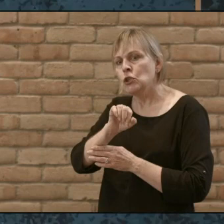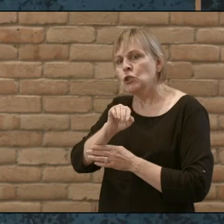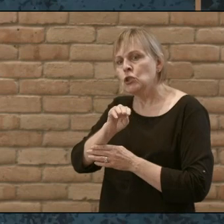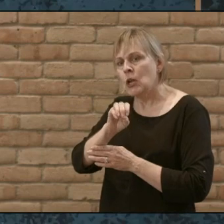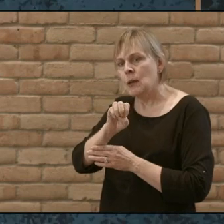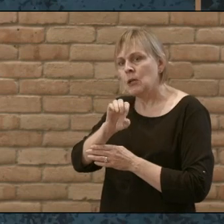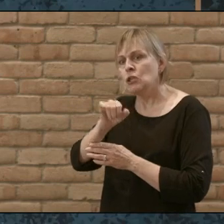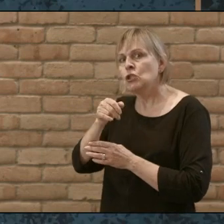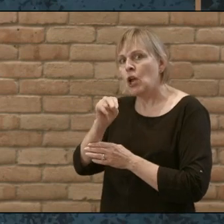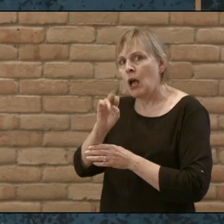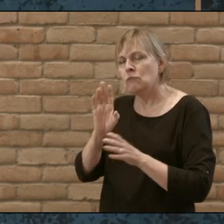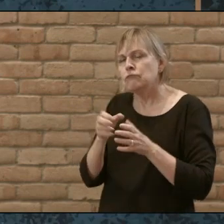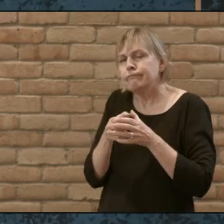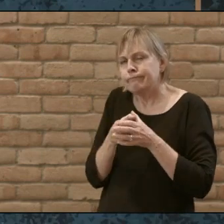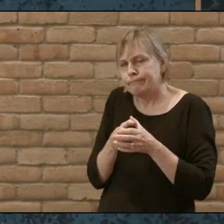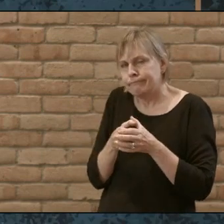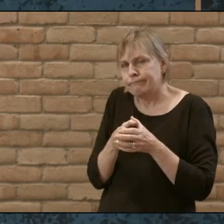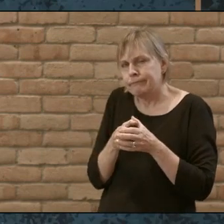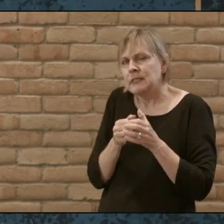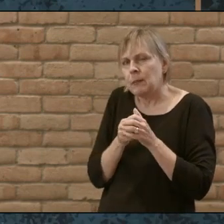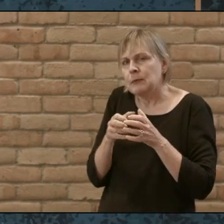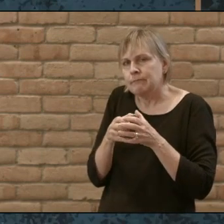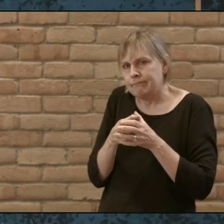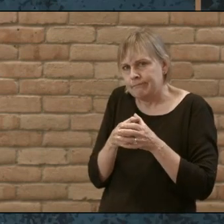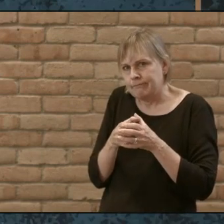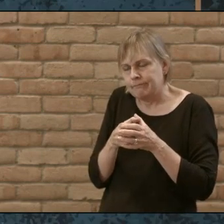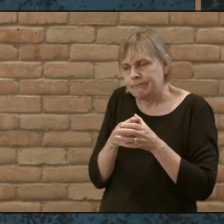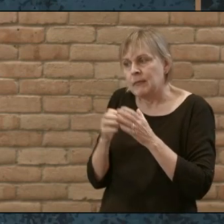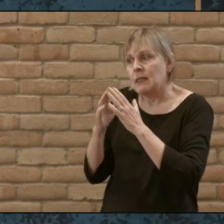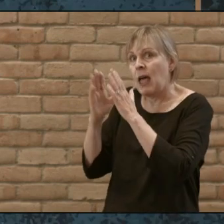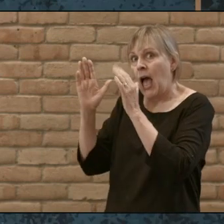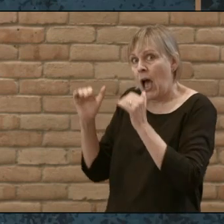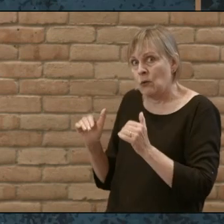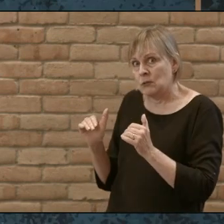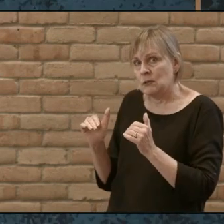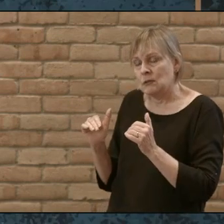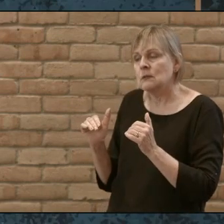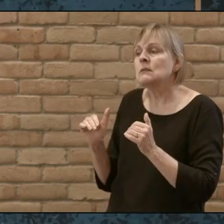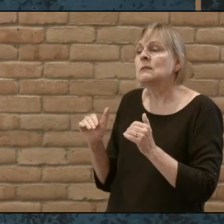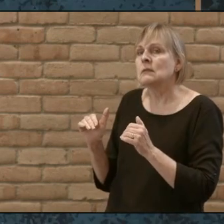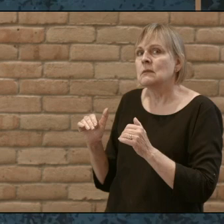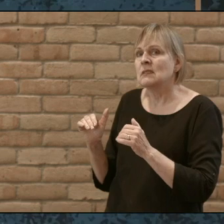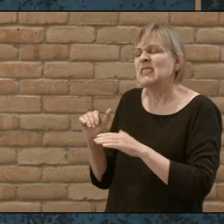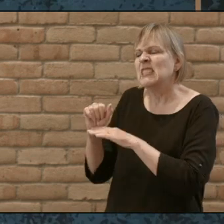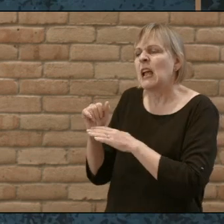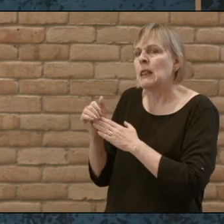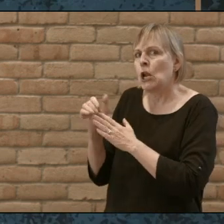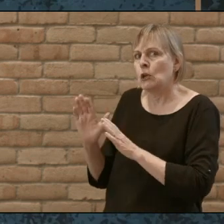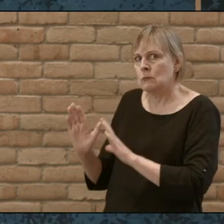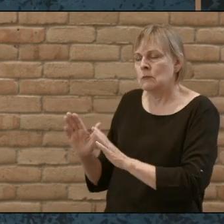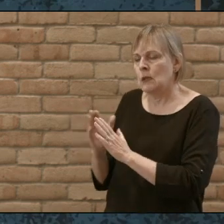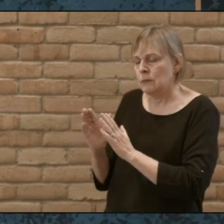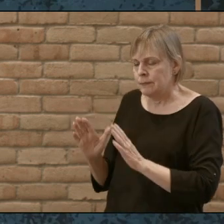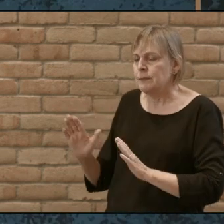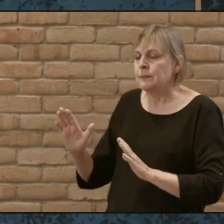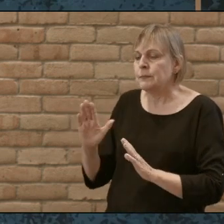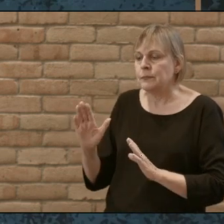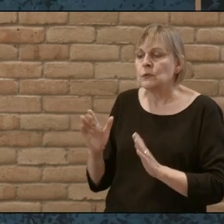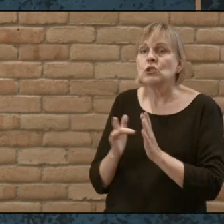Jesus inner circle among the disciples and they come to the home of the synagogue leader and Jesus